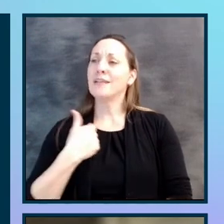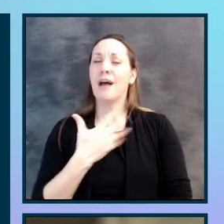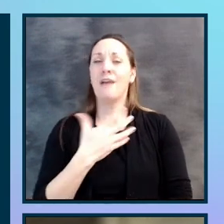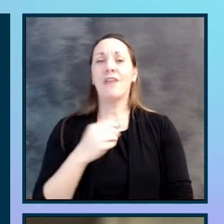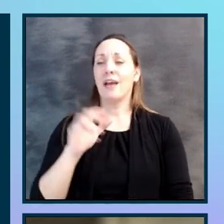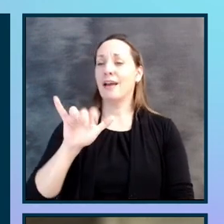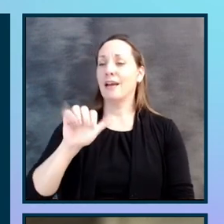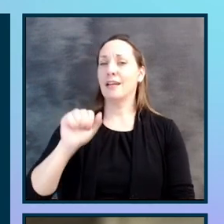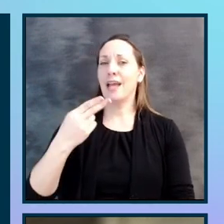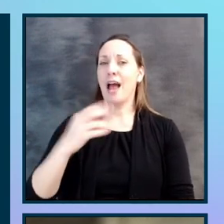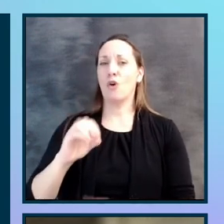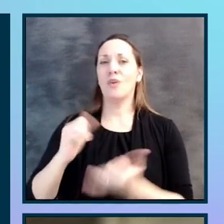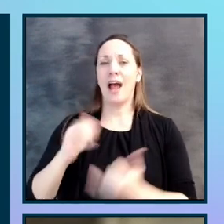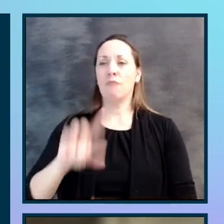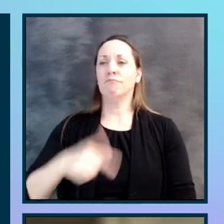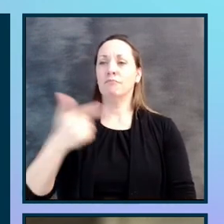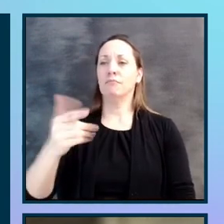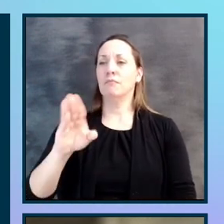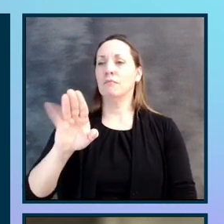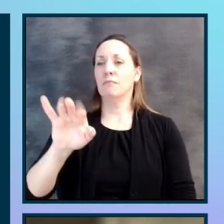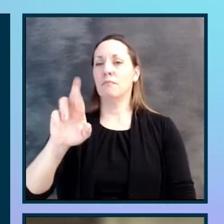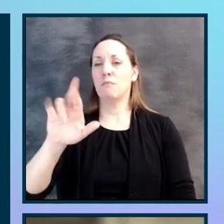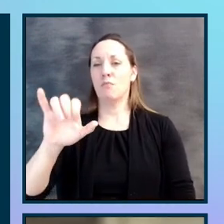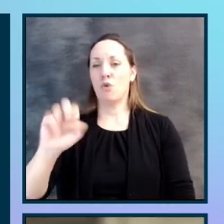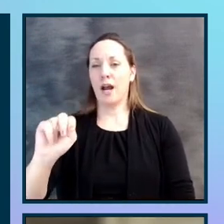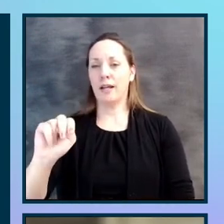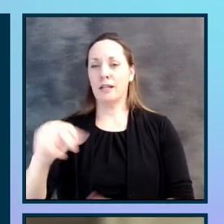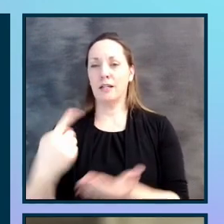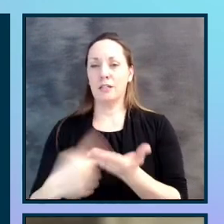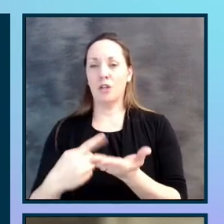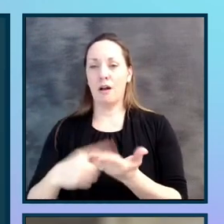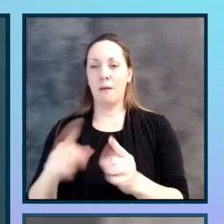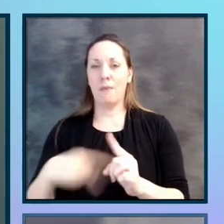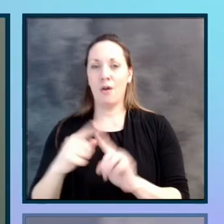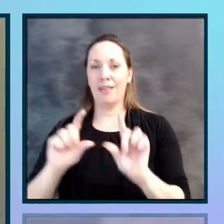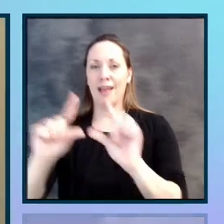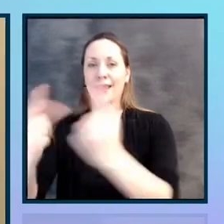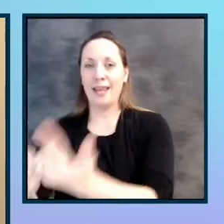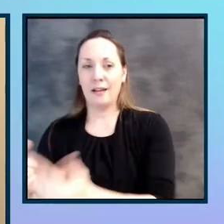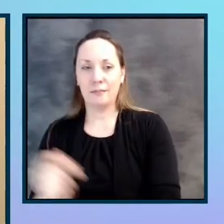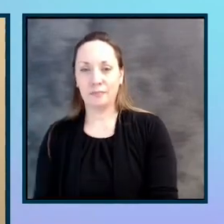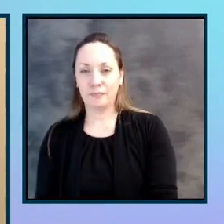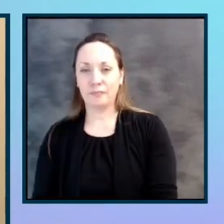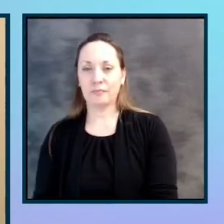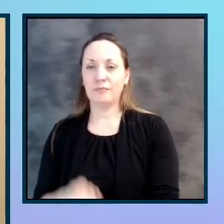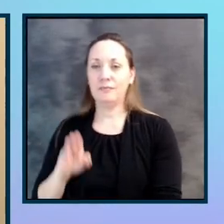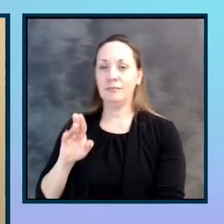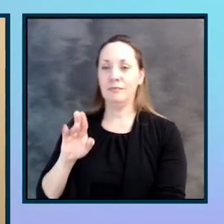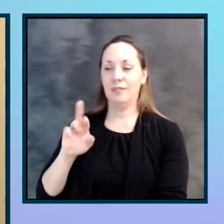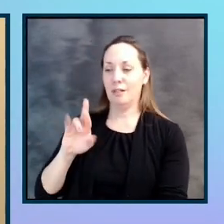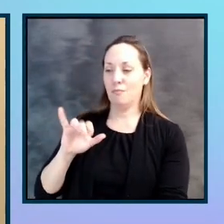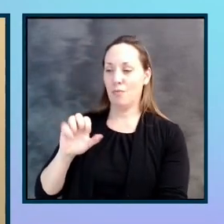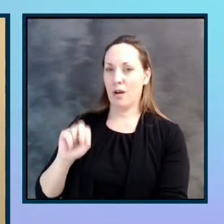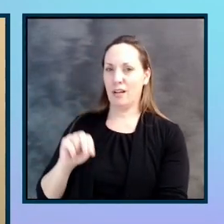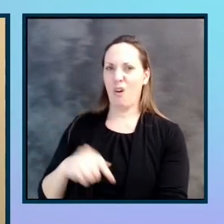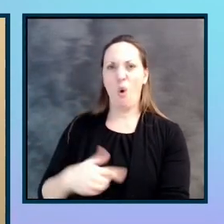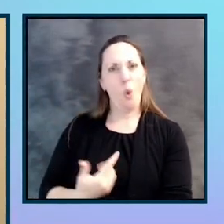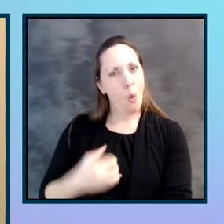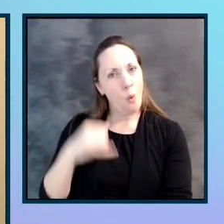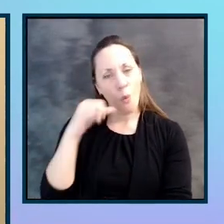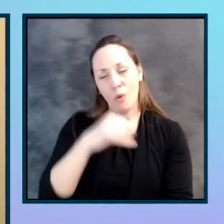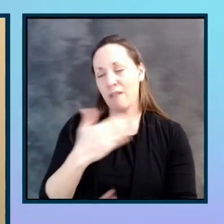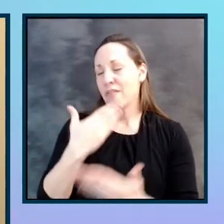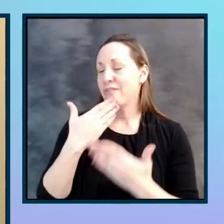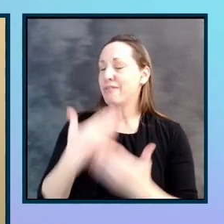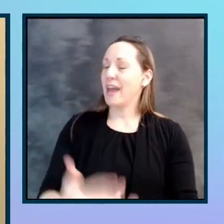to Brian and Nick to talk about the league. Thanks, Joe. That was fantastic. And it's just very fascinating